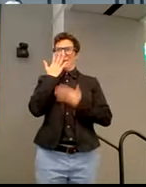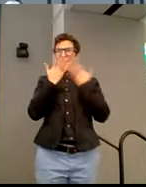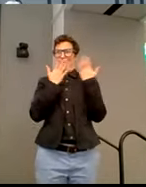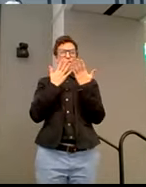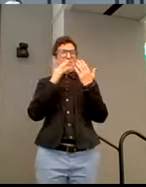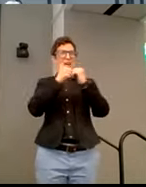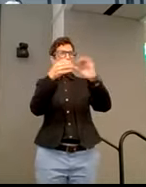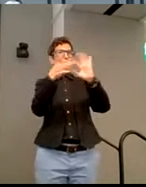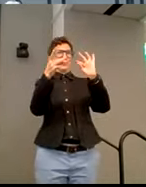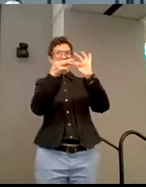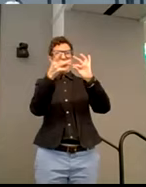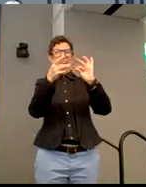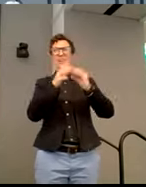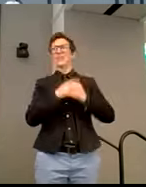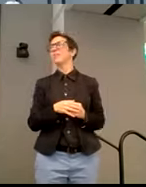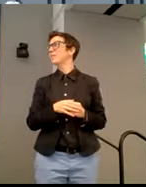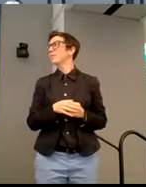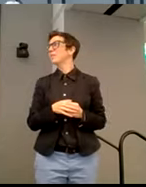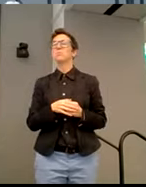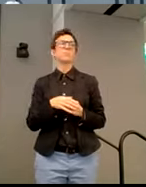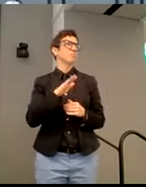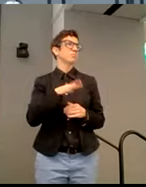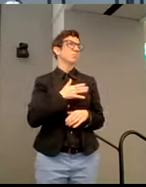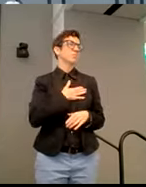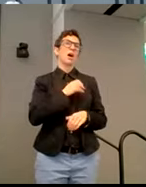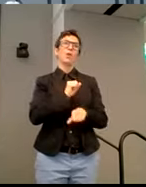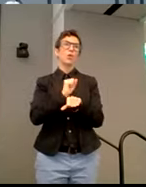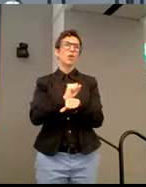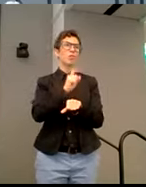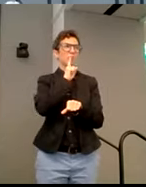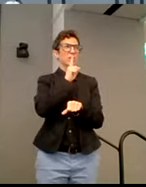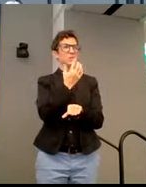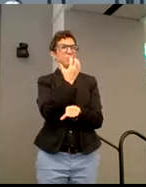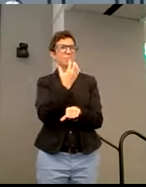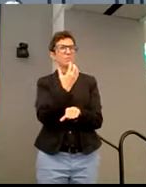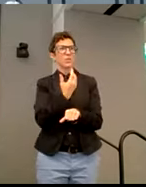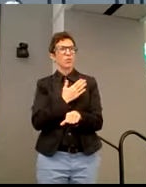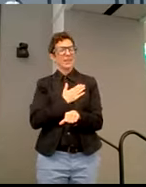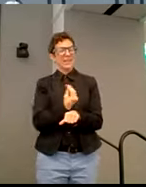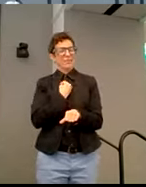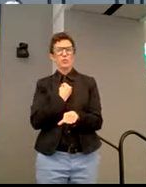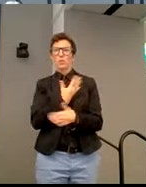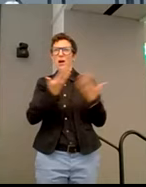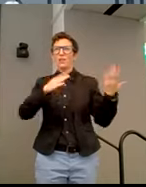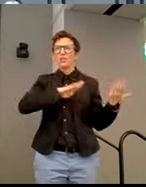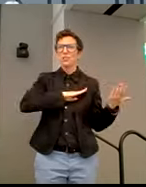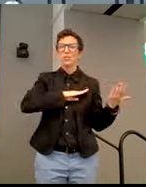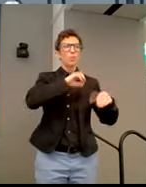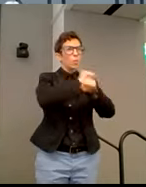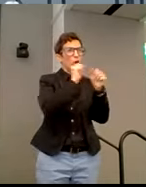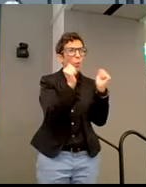I'm just, it's been a very rewarding line of work to be able to work with people to, um,